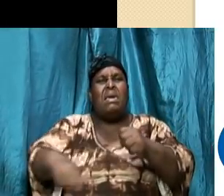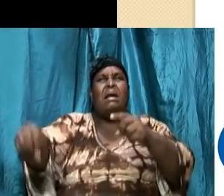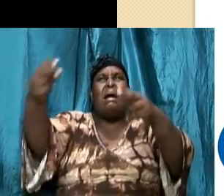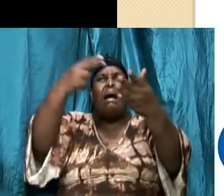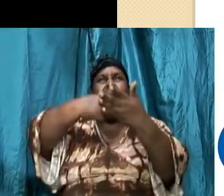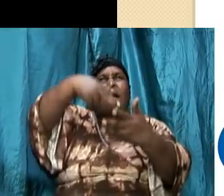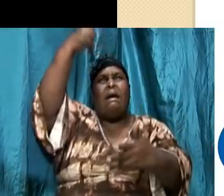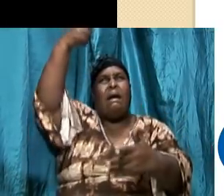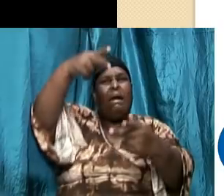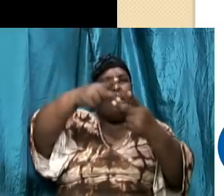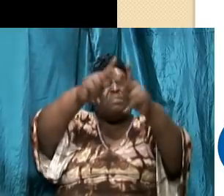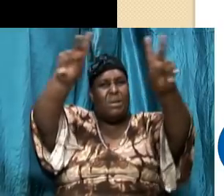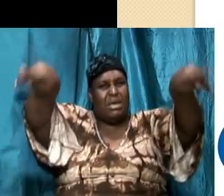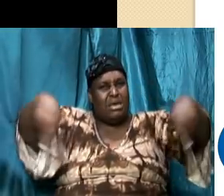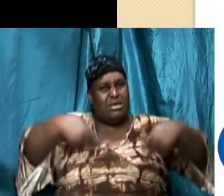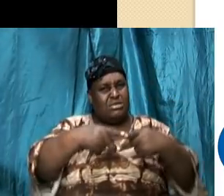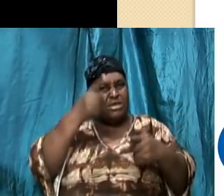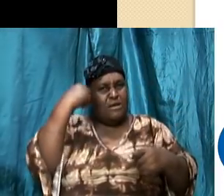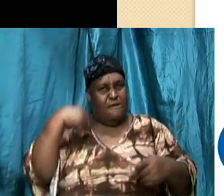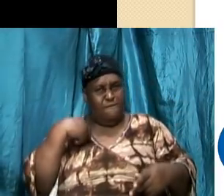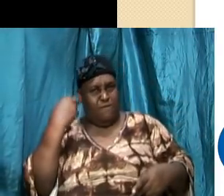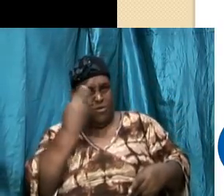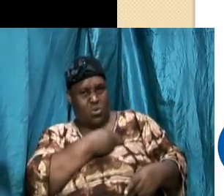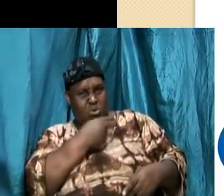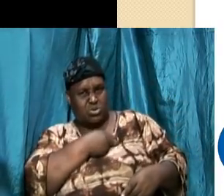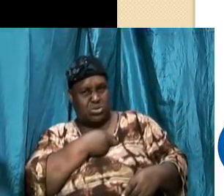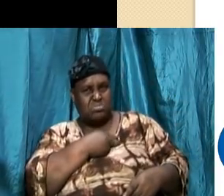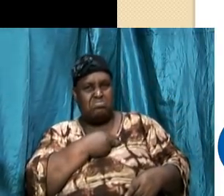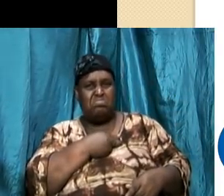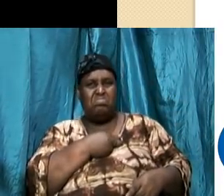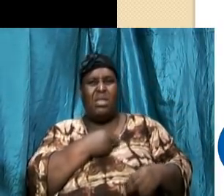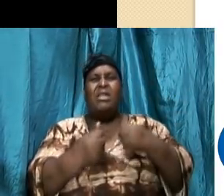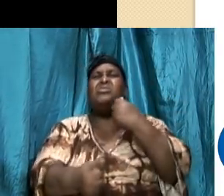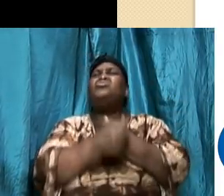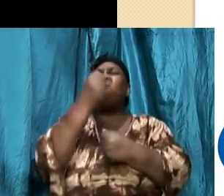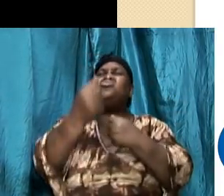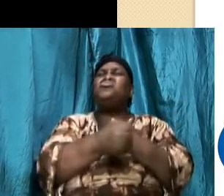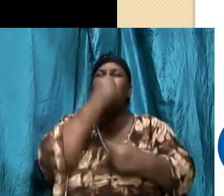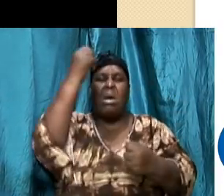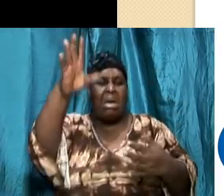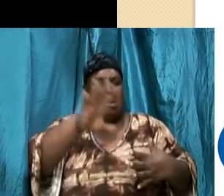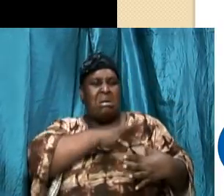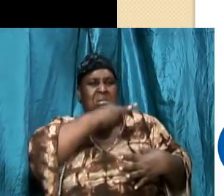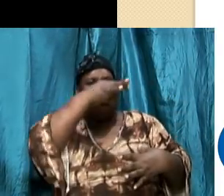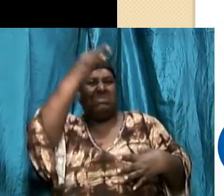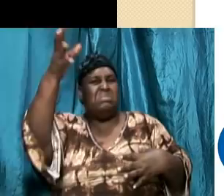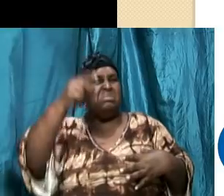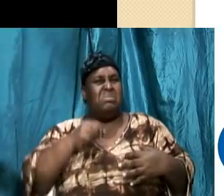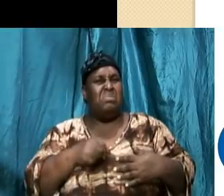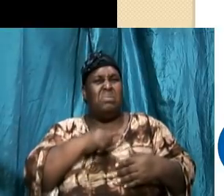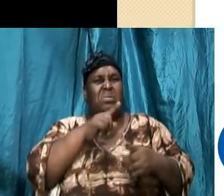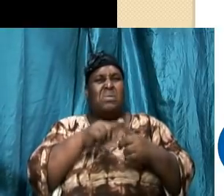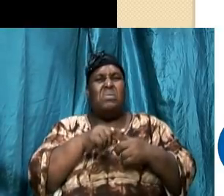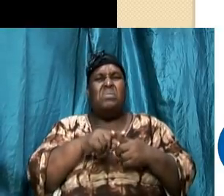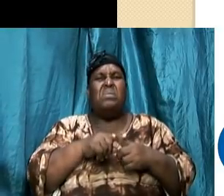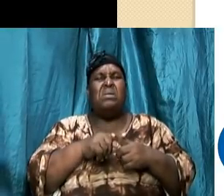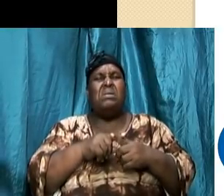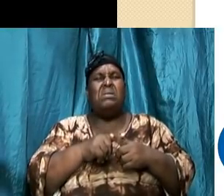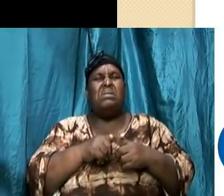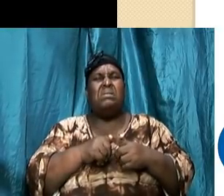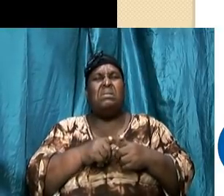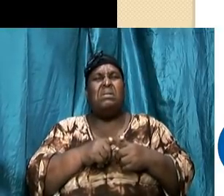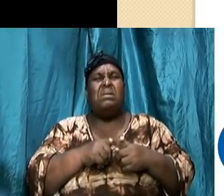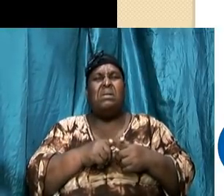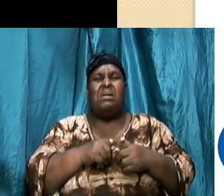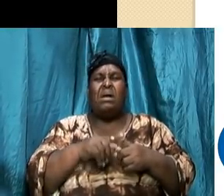that spirit that will cause any child of God to feel comfortable in mediocrity mash that down that must